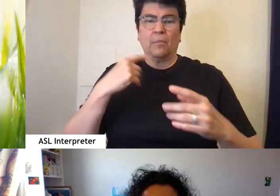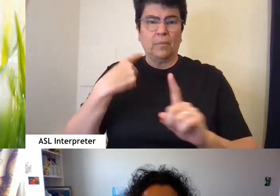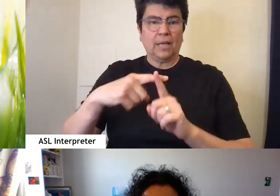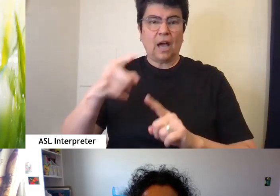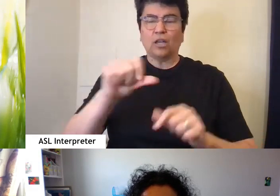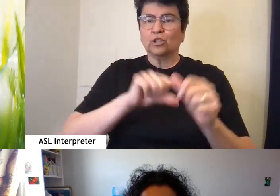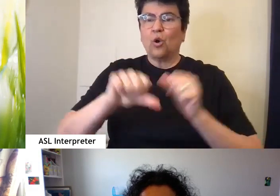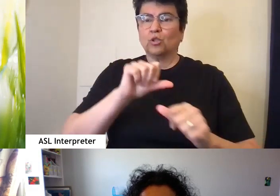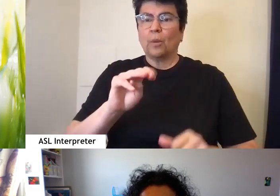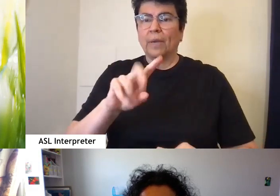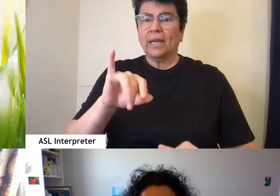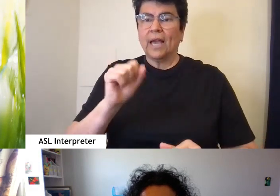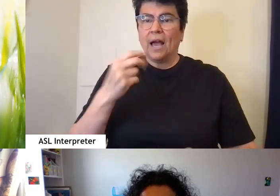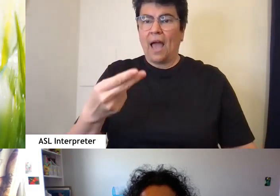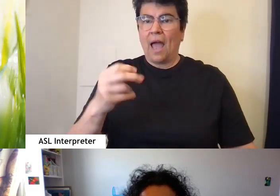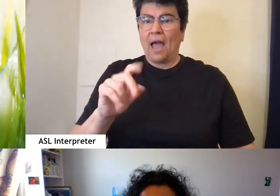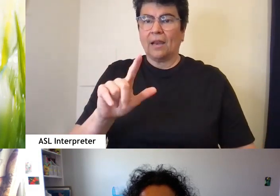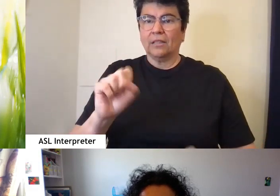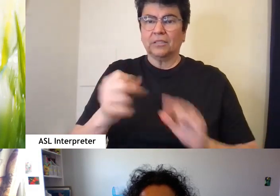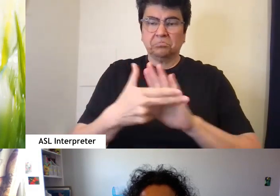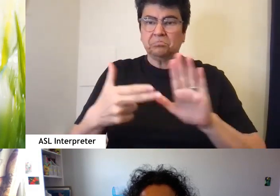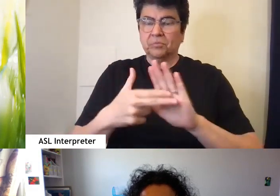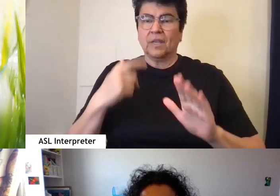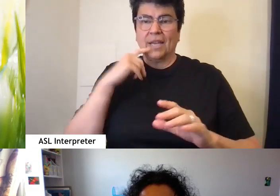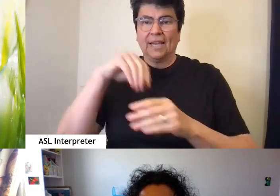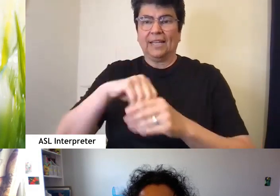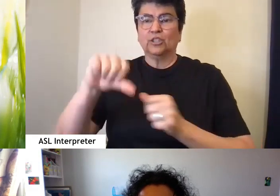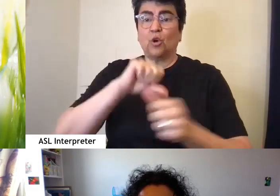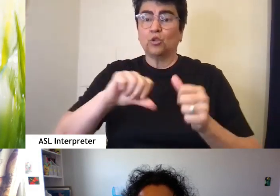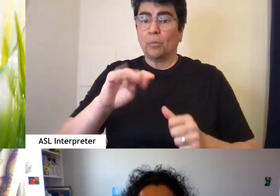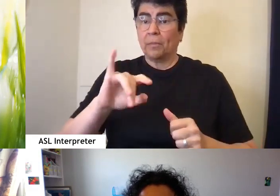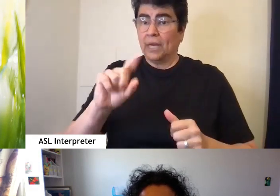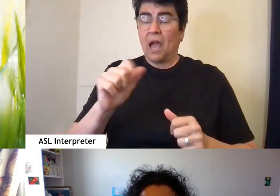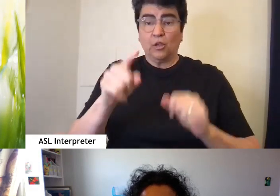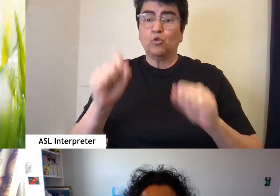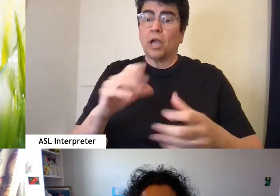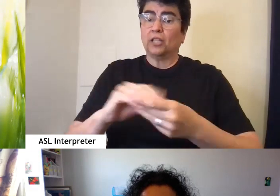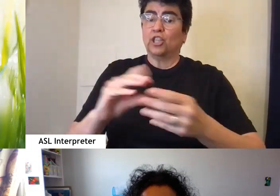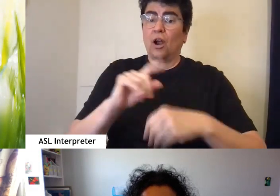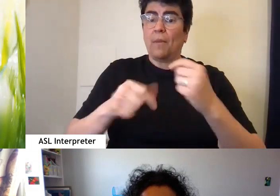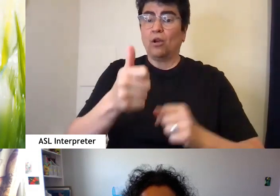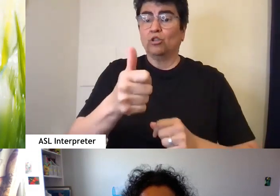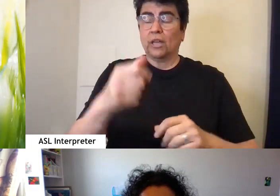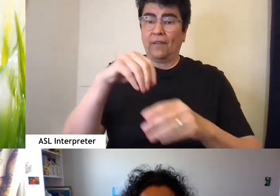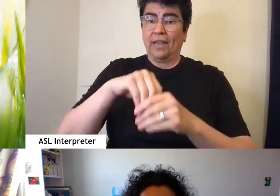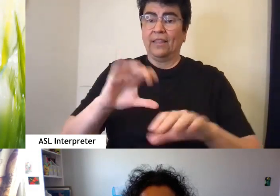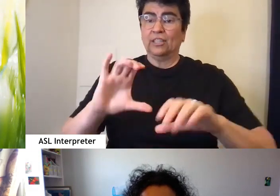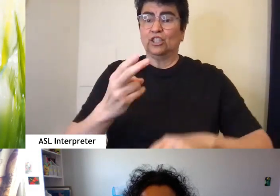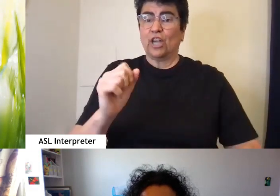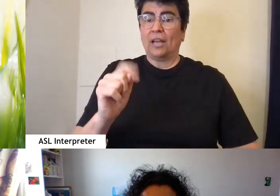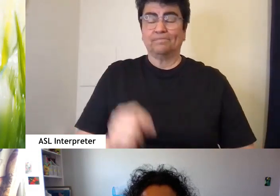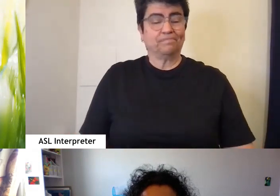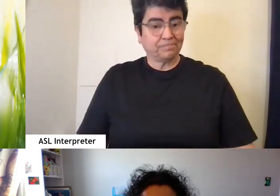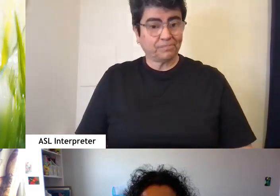in the chat box that you can reference it and we invite you to share a little bit about yourself in the chat. Now without further ado,